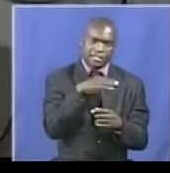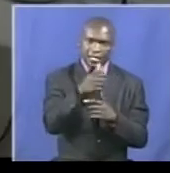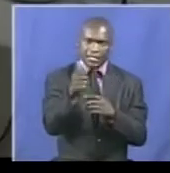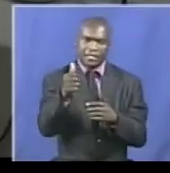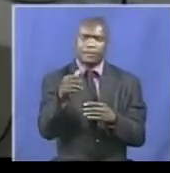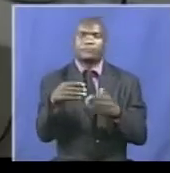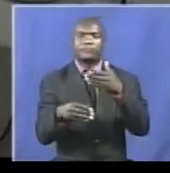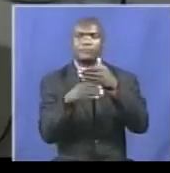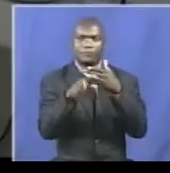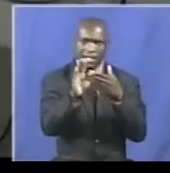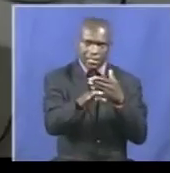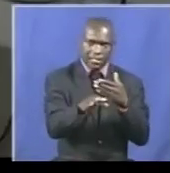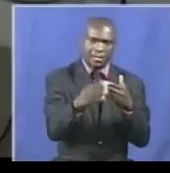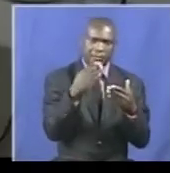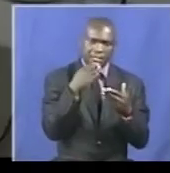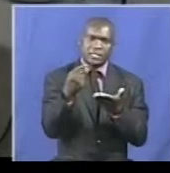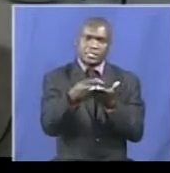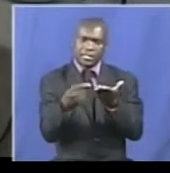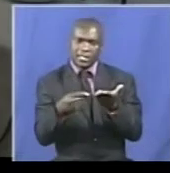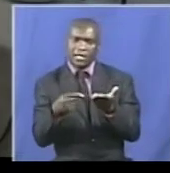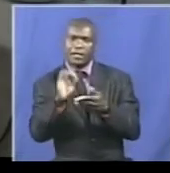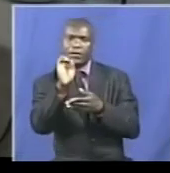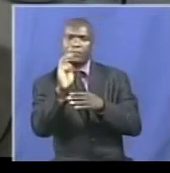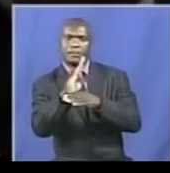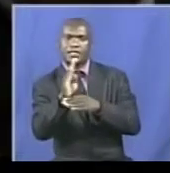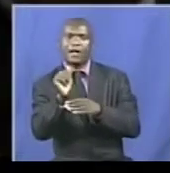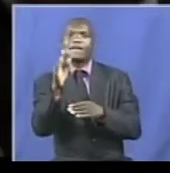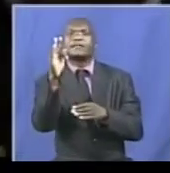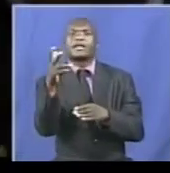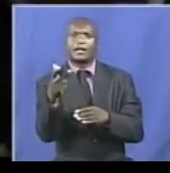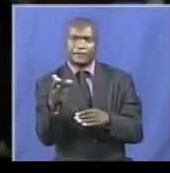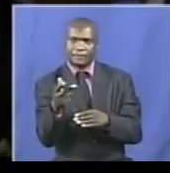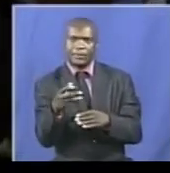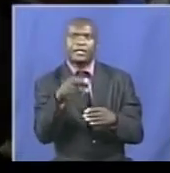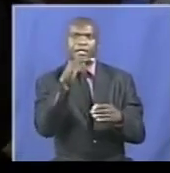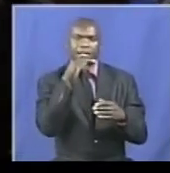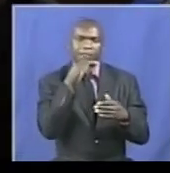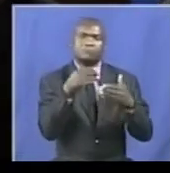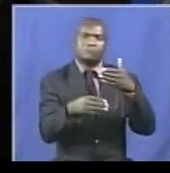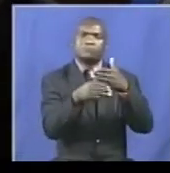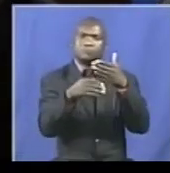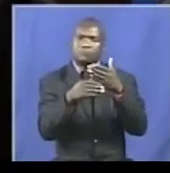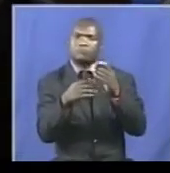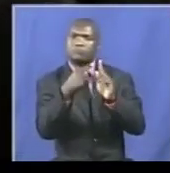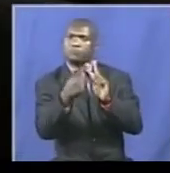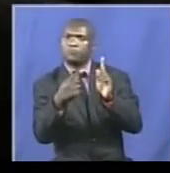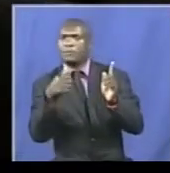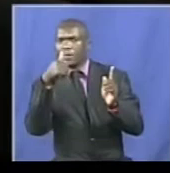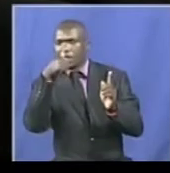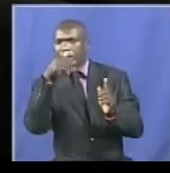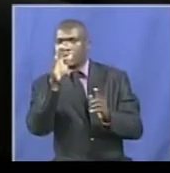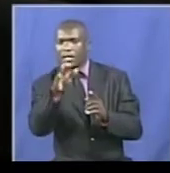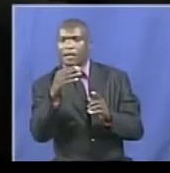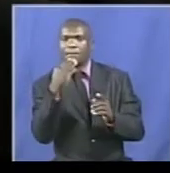Mushowe has joined as Secretary for Economic Affairs. Comrade Kiliveria Chizema has been given the post of Secretary